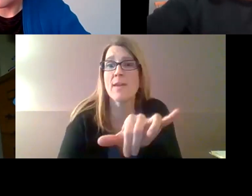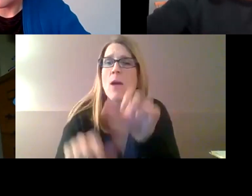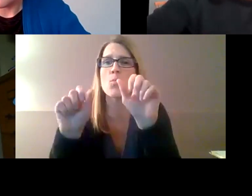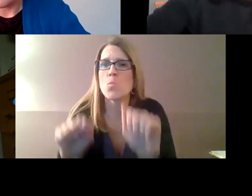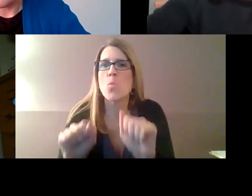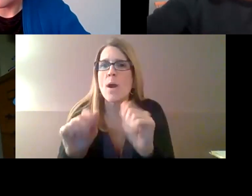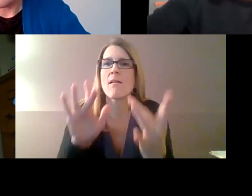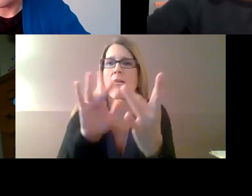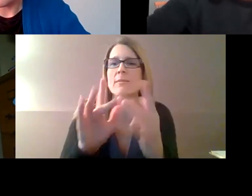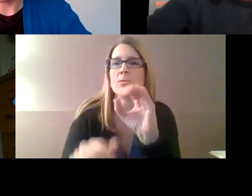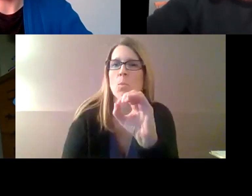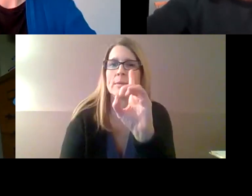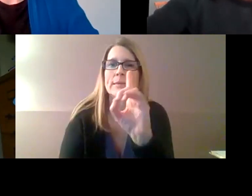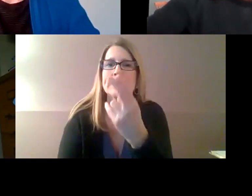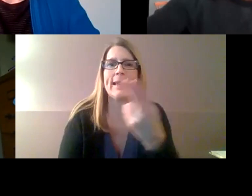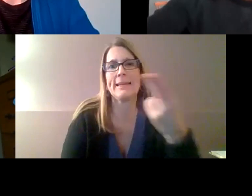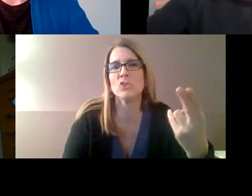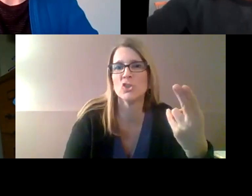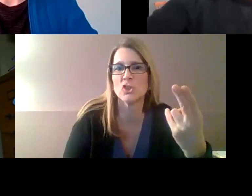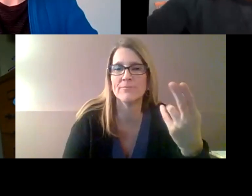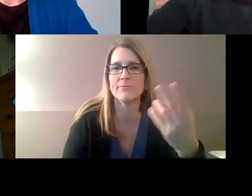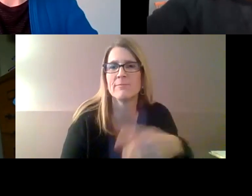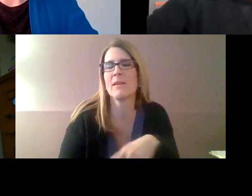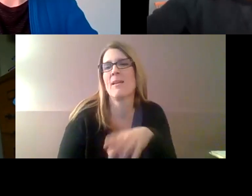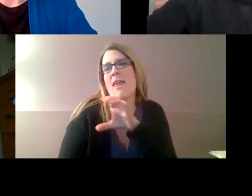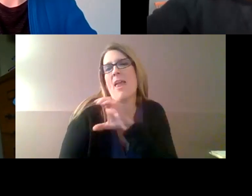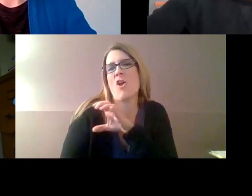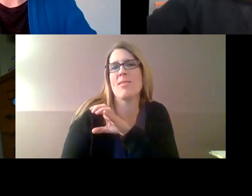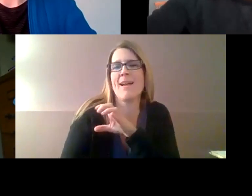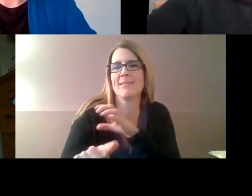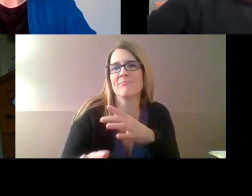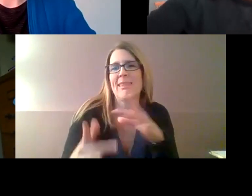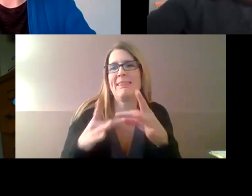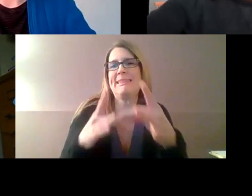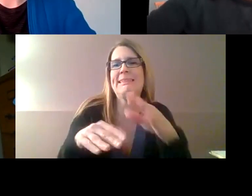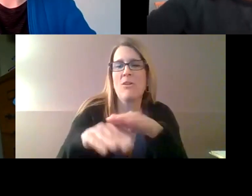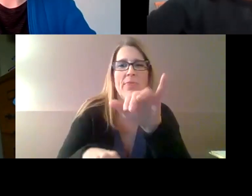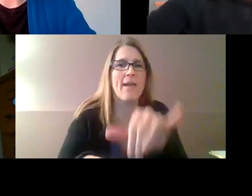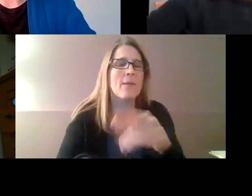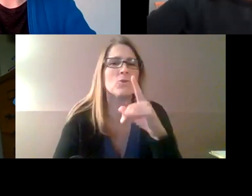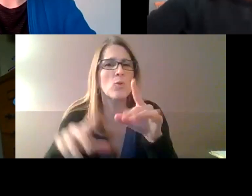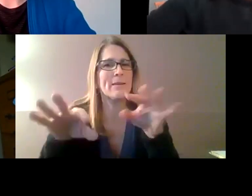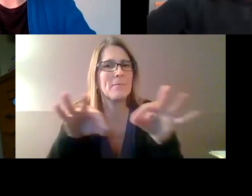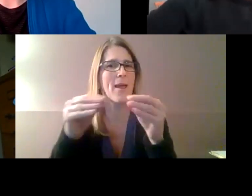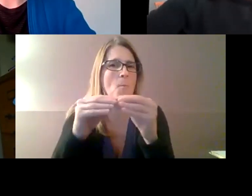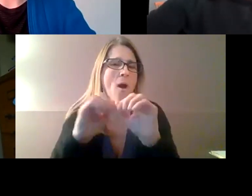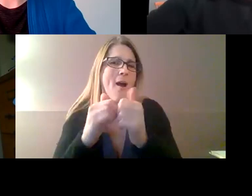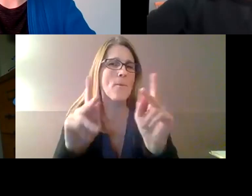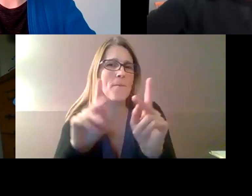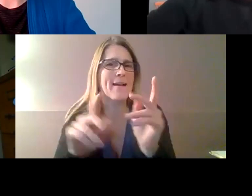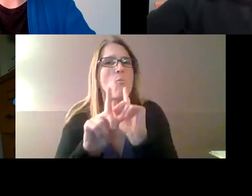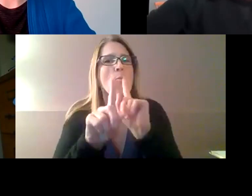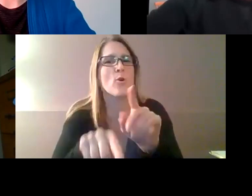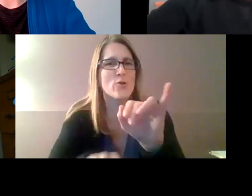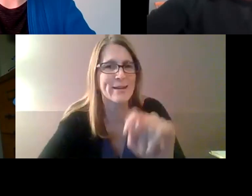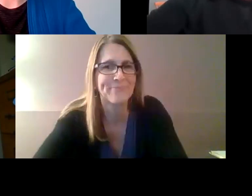A card and how to get that card. And you can actually contact ODHH and Karen, Caroline's lead on